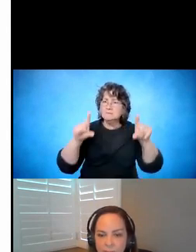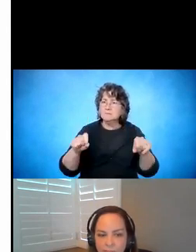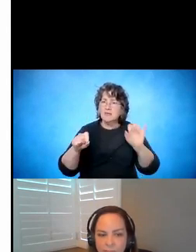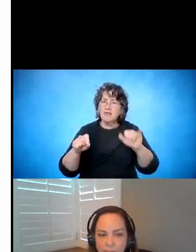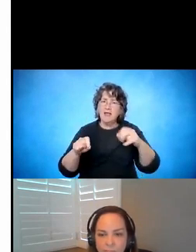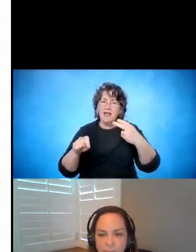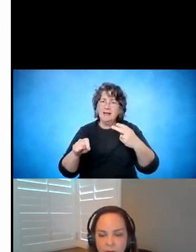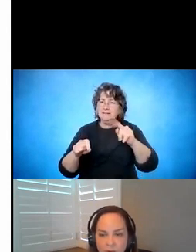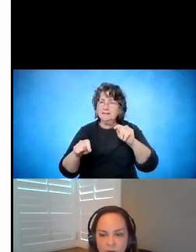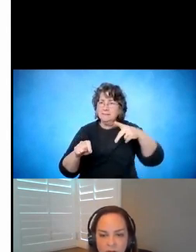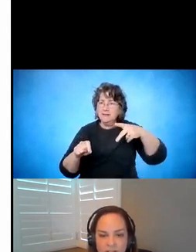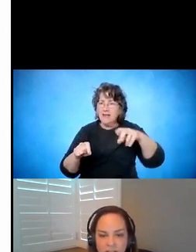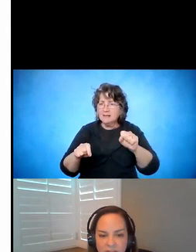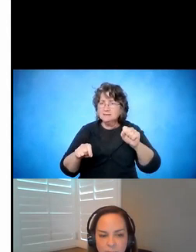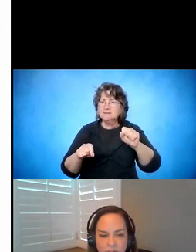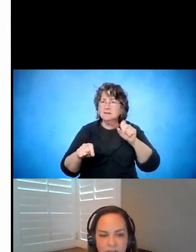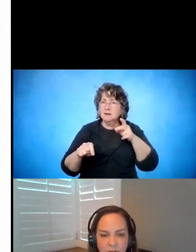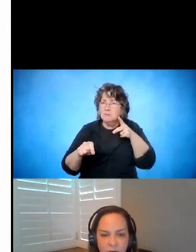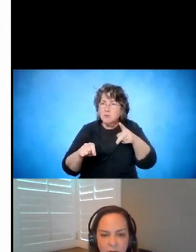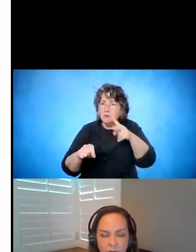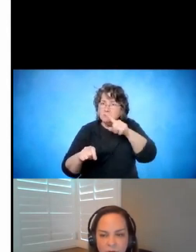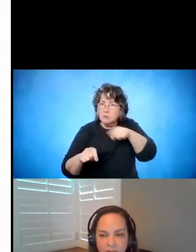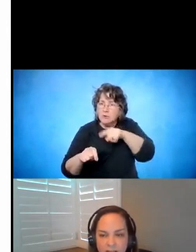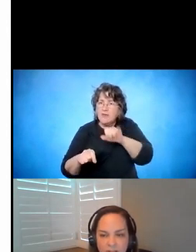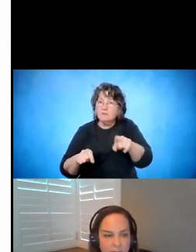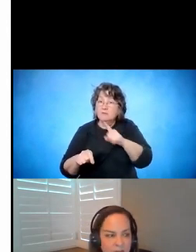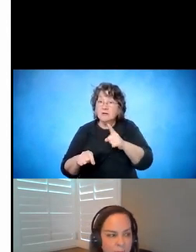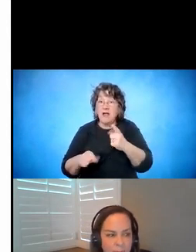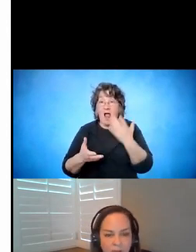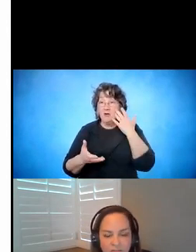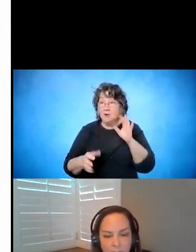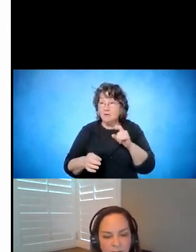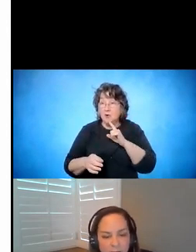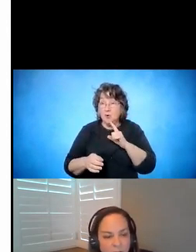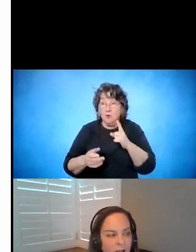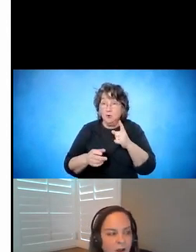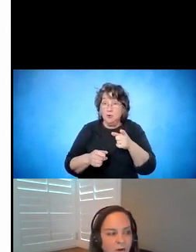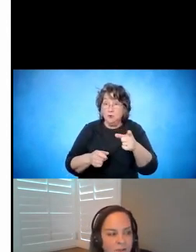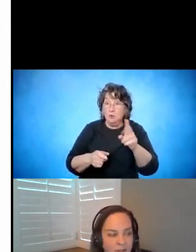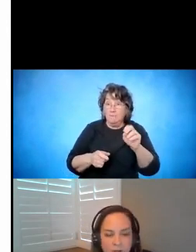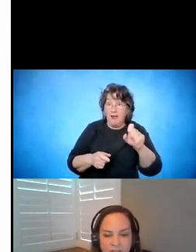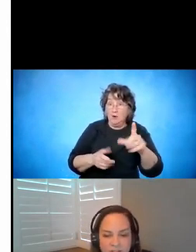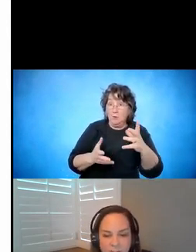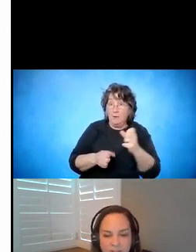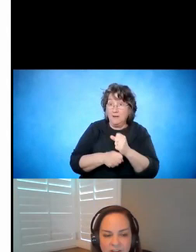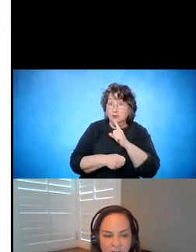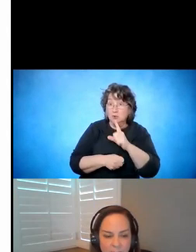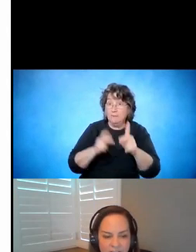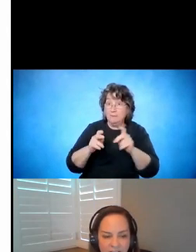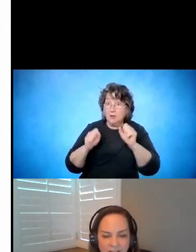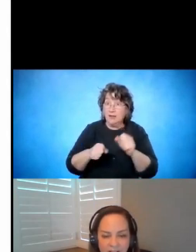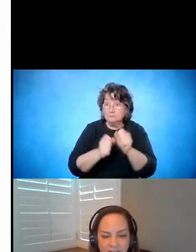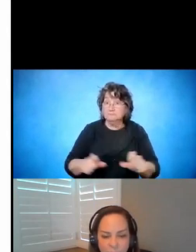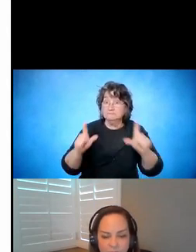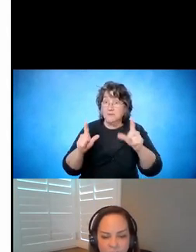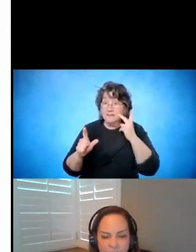Michael, if you're going to take this particular Google Drive access and make sure people have it, but hopefully you'll want to see some of the documents